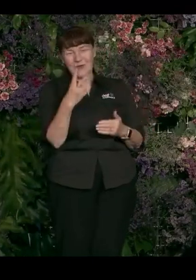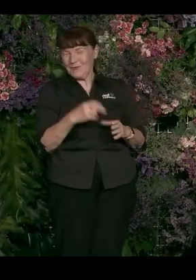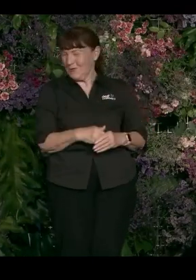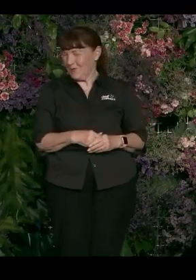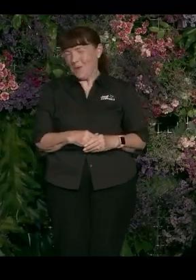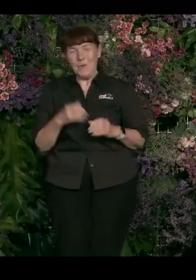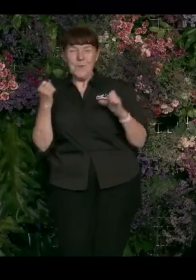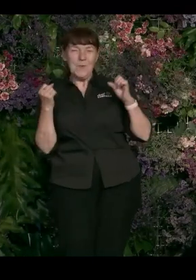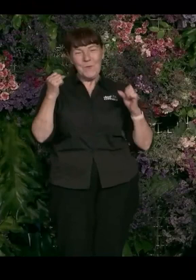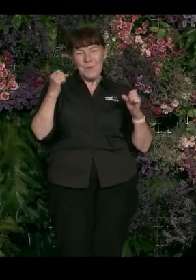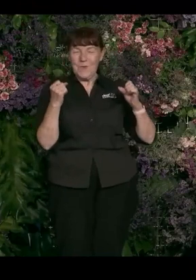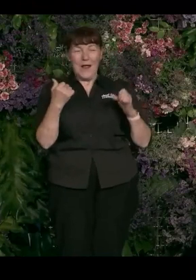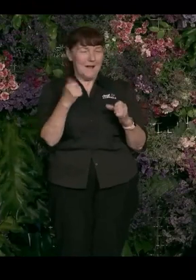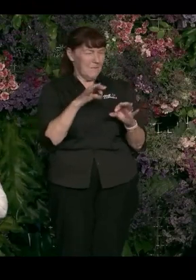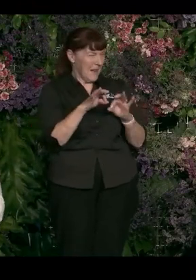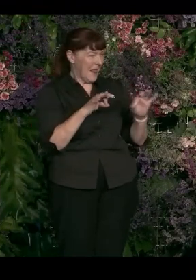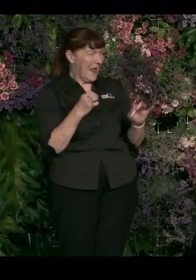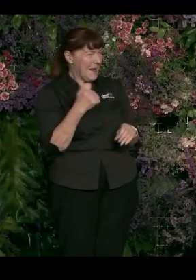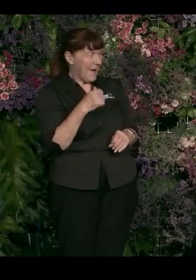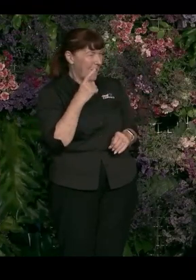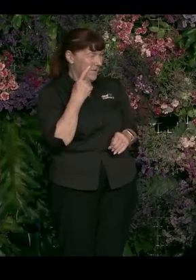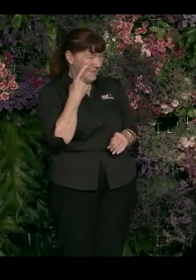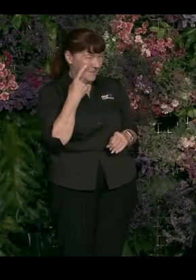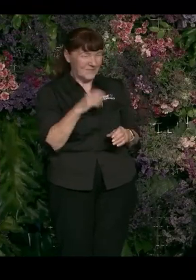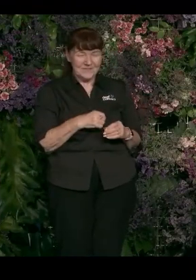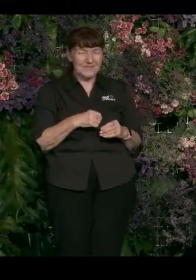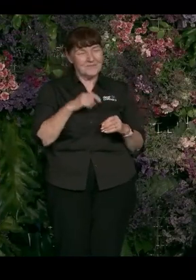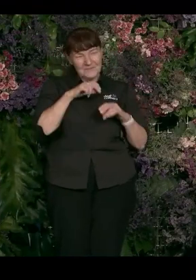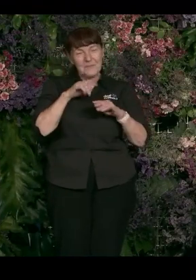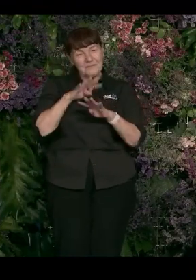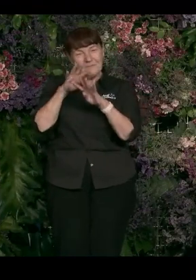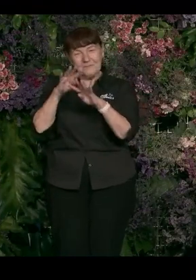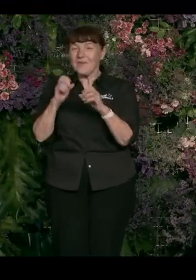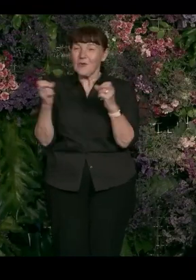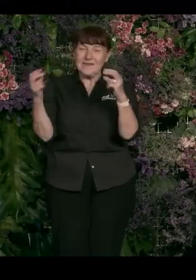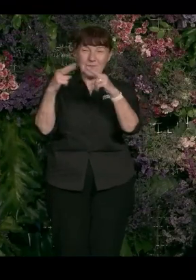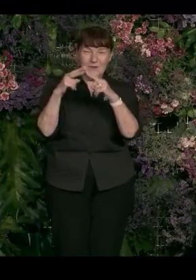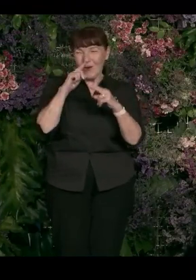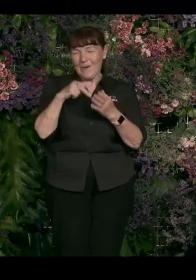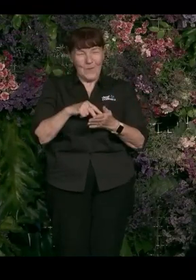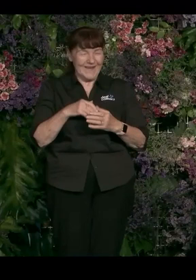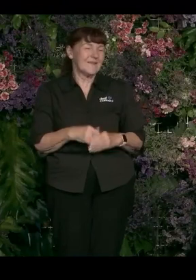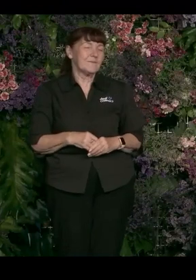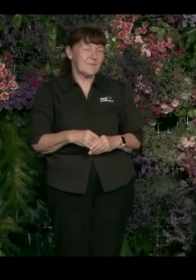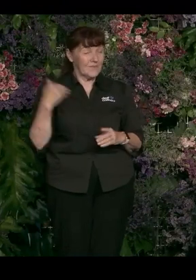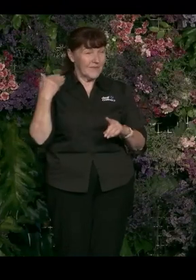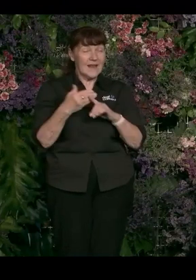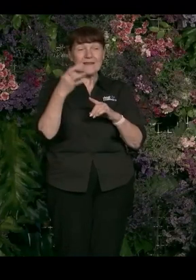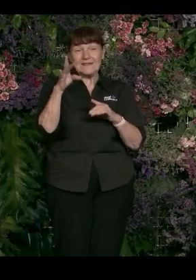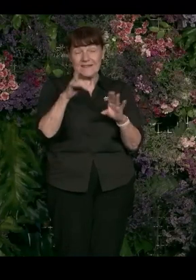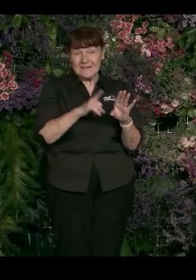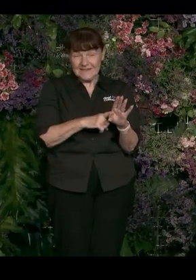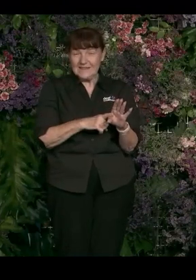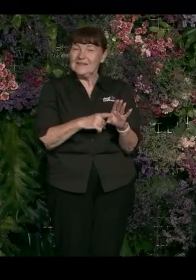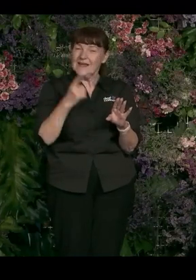Nice big party. Well planned. Yeah. Walk across the bridge, can't wait. But in the last 10 years, I've